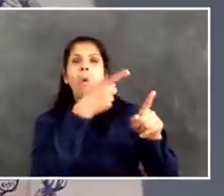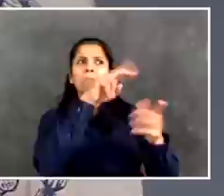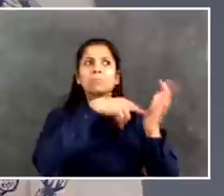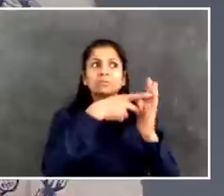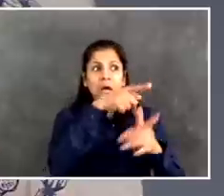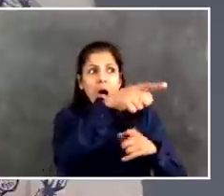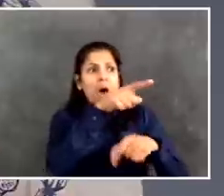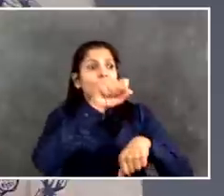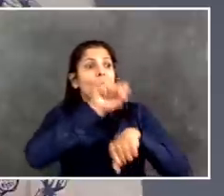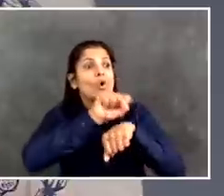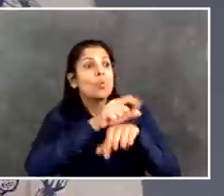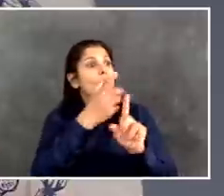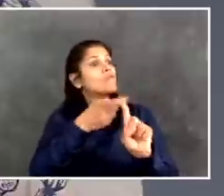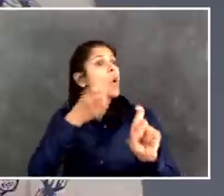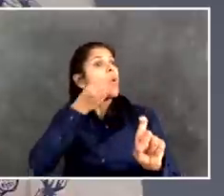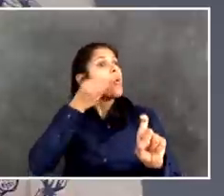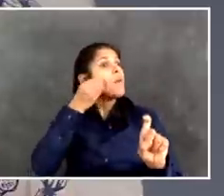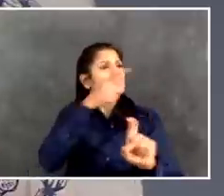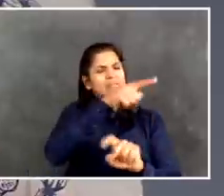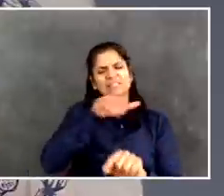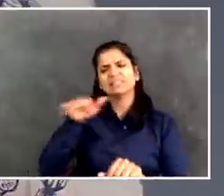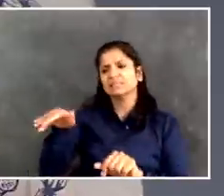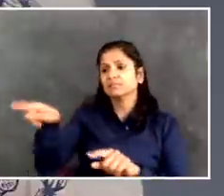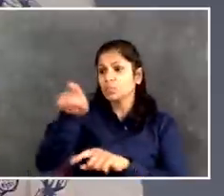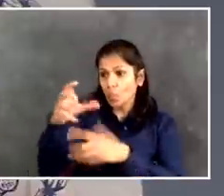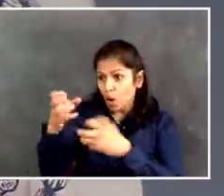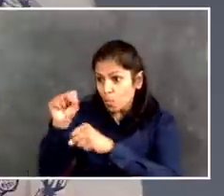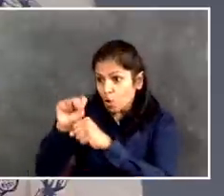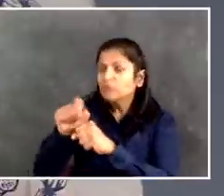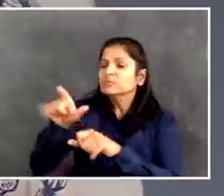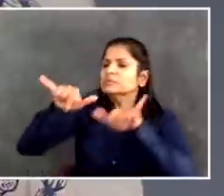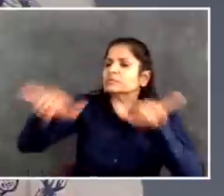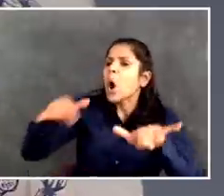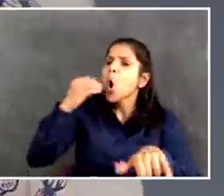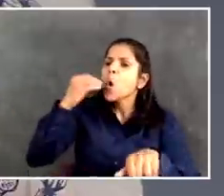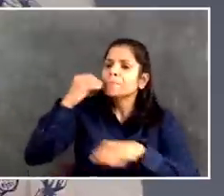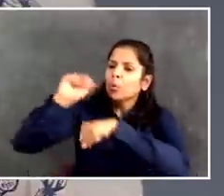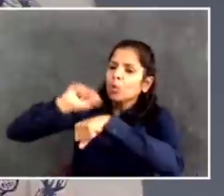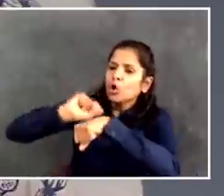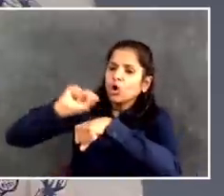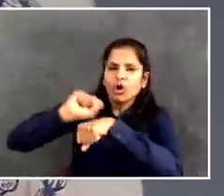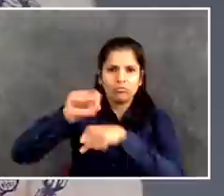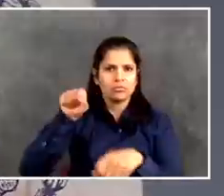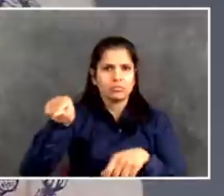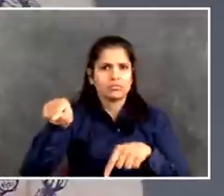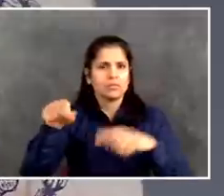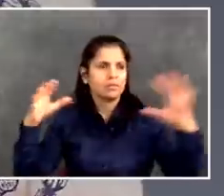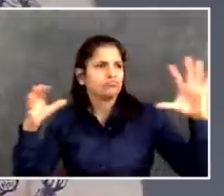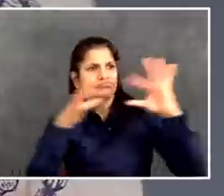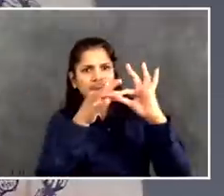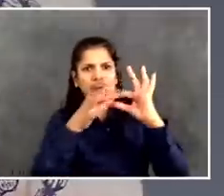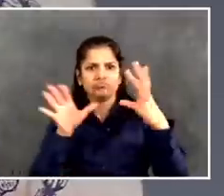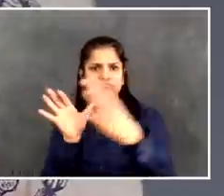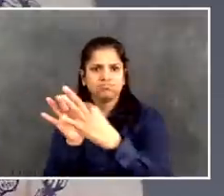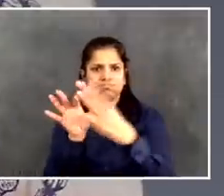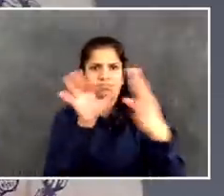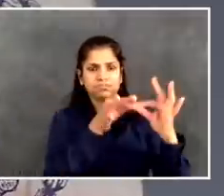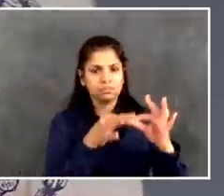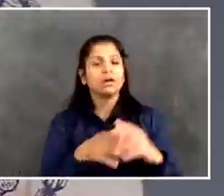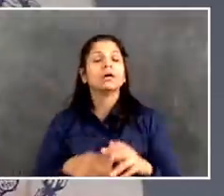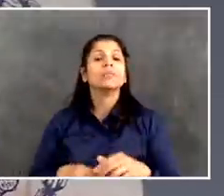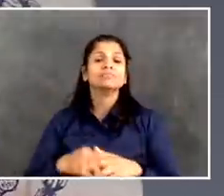question as we look at what's happened in Washington with the stimulus. But even beyond that, we're in the middle of a massive budget crisis. It's horrifying,